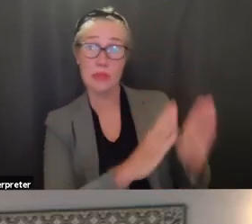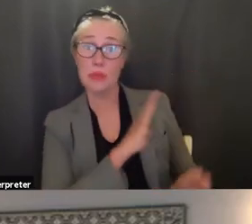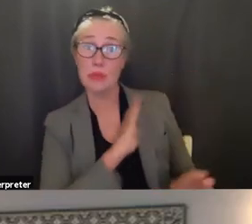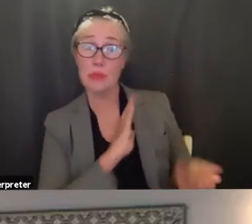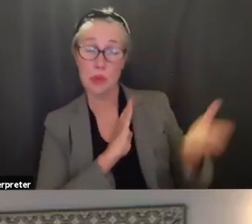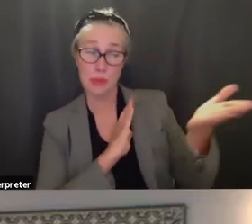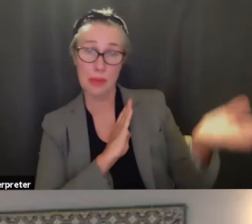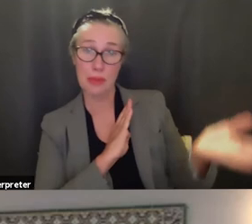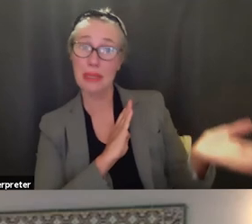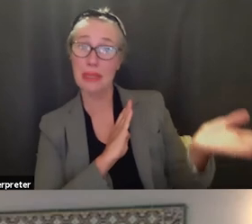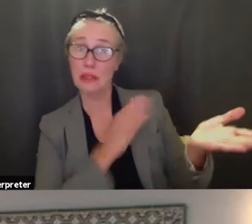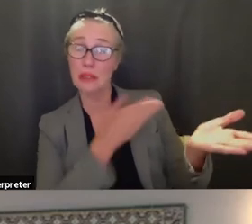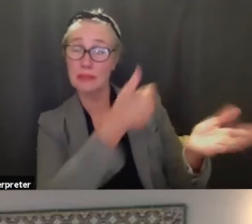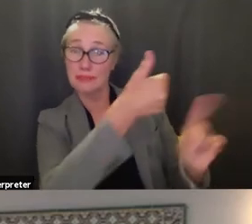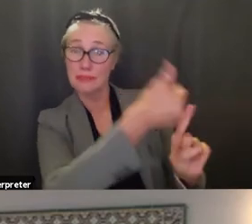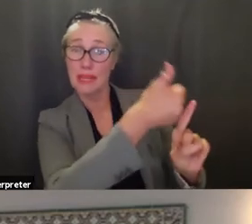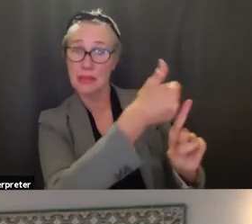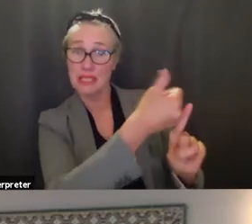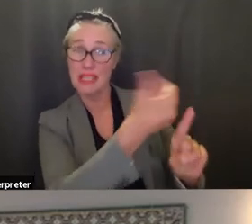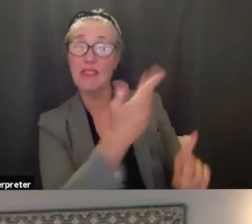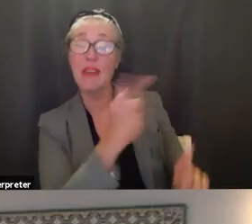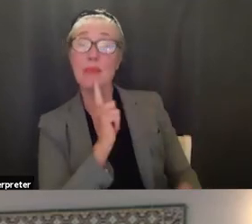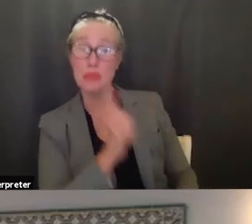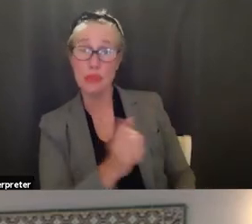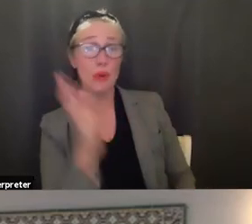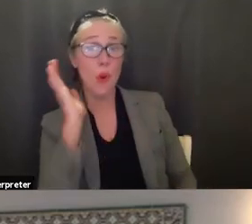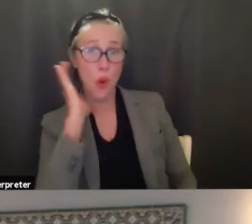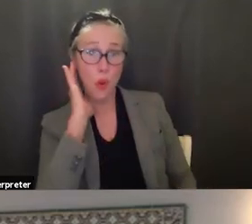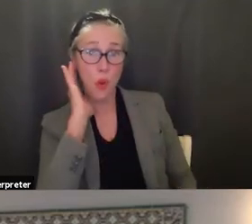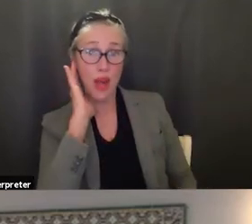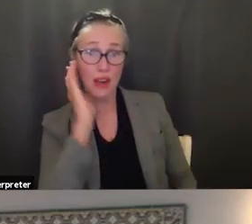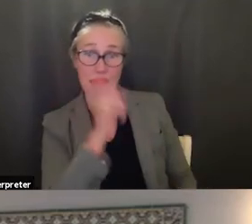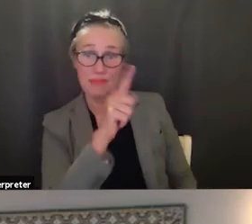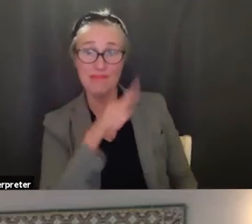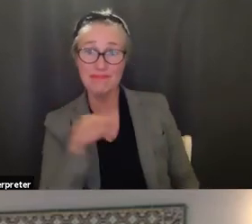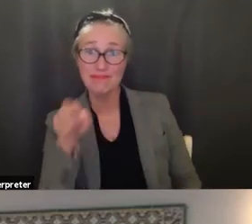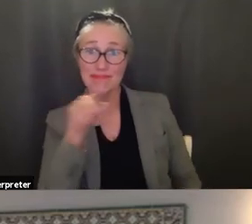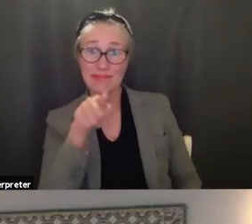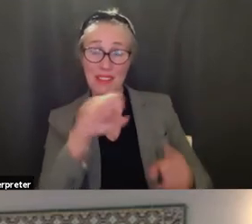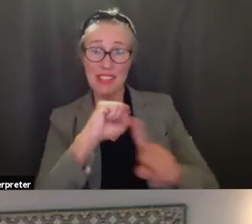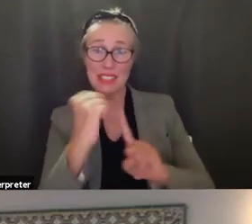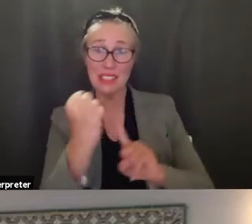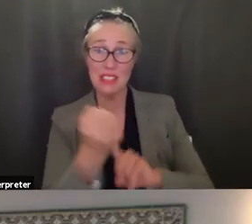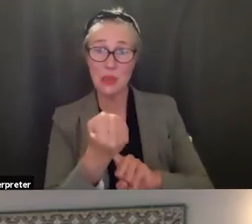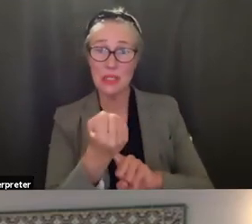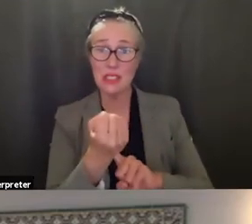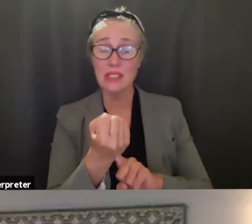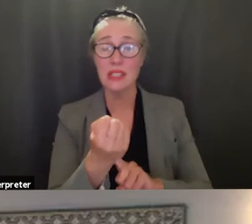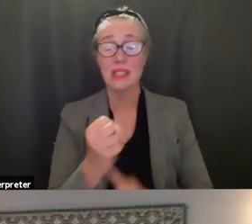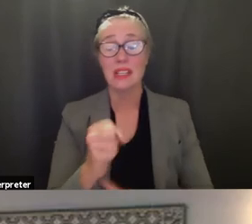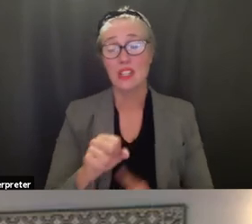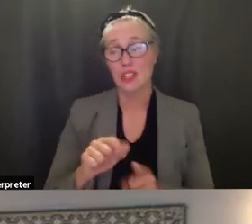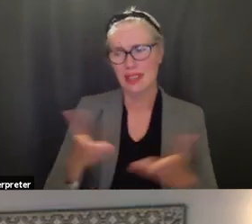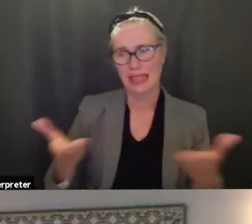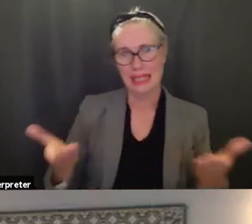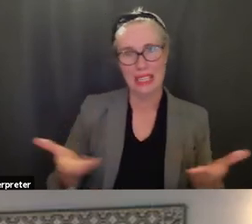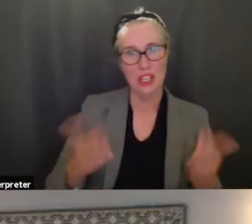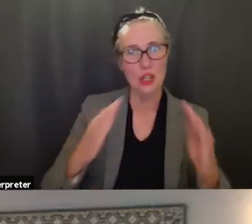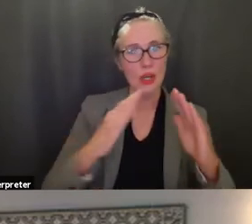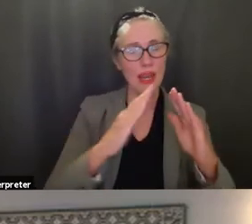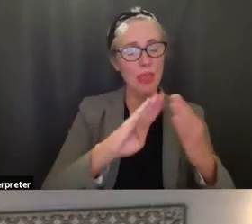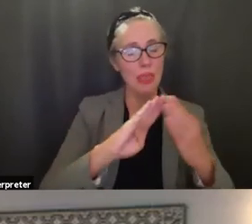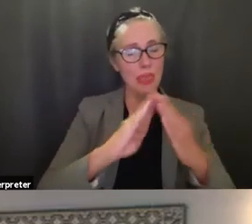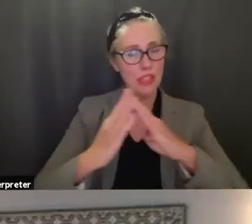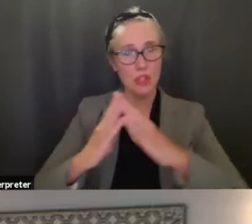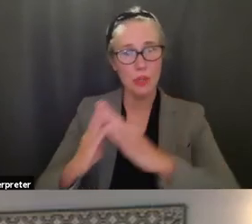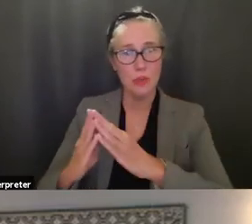has um awareness of this you know just like um those of us that are in the community every um